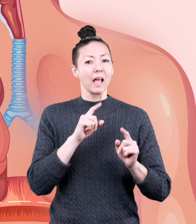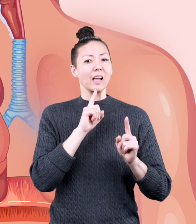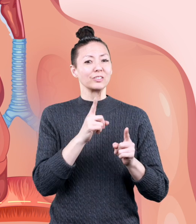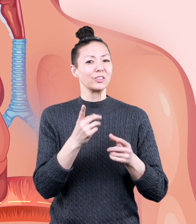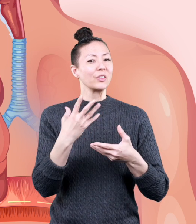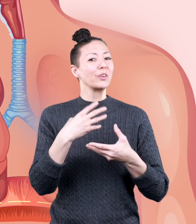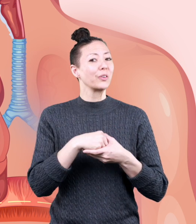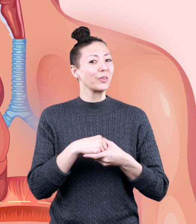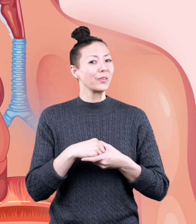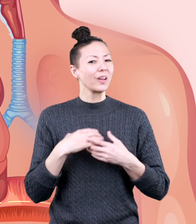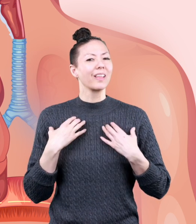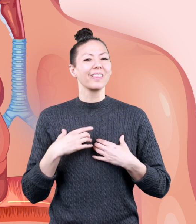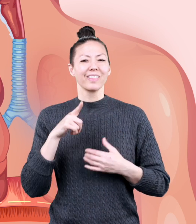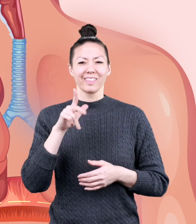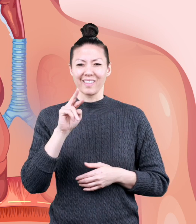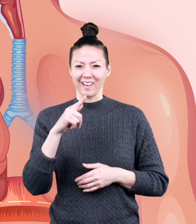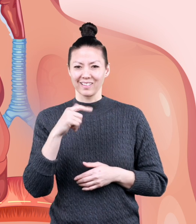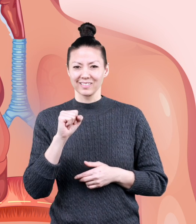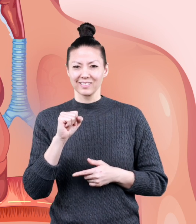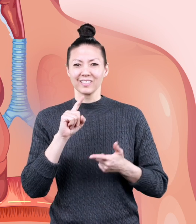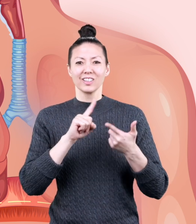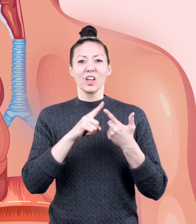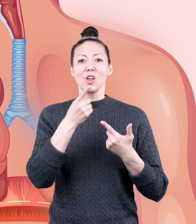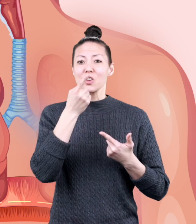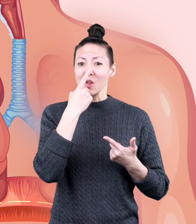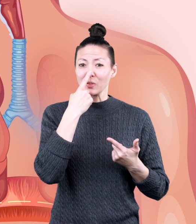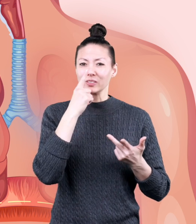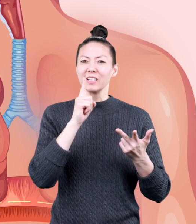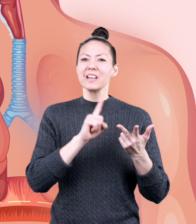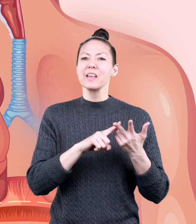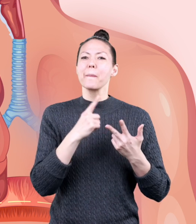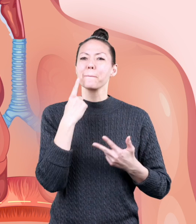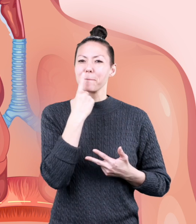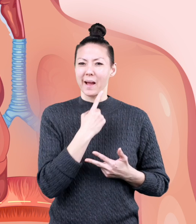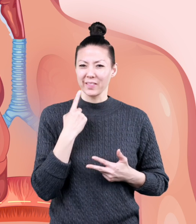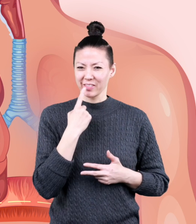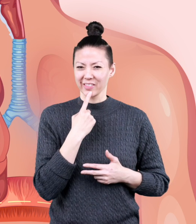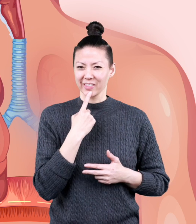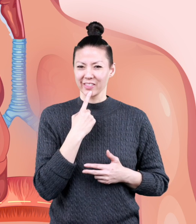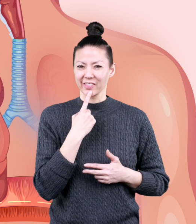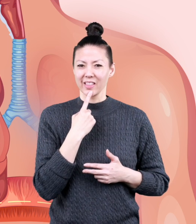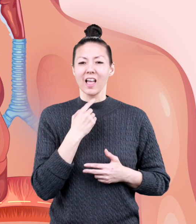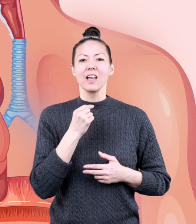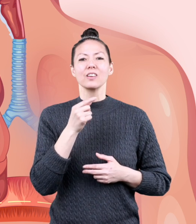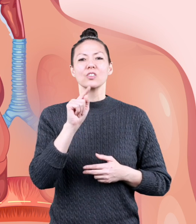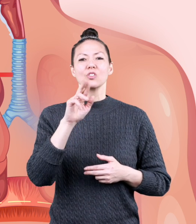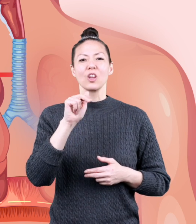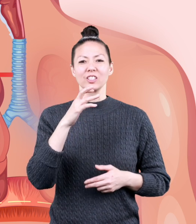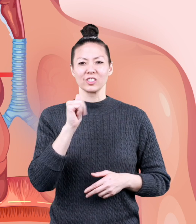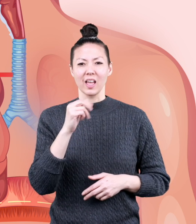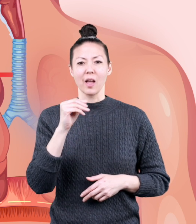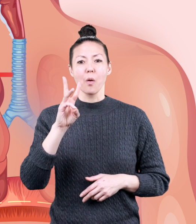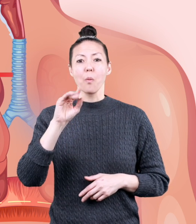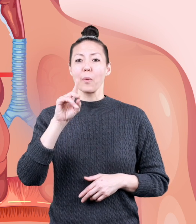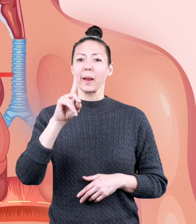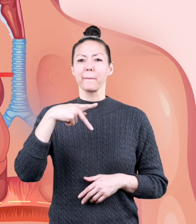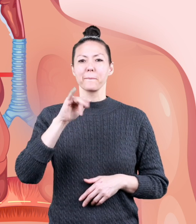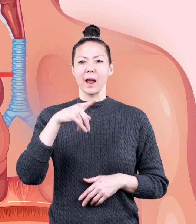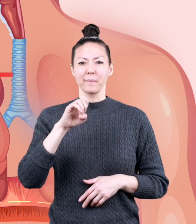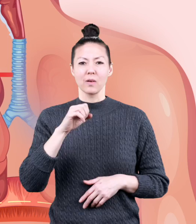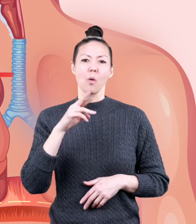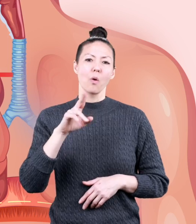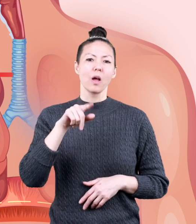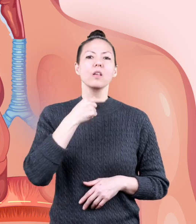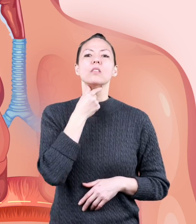Answers can include lungs, nose, mouth, trachea-slash